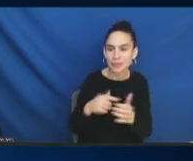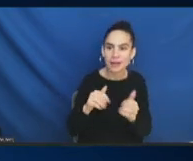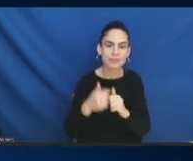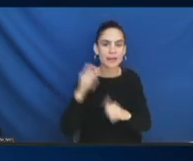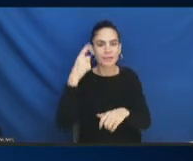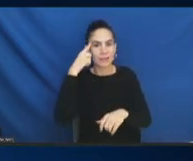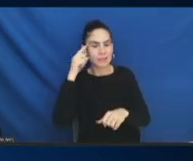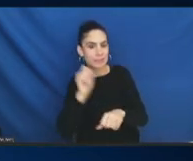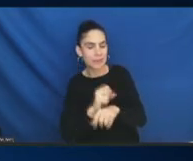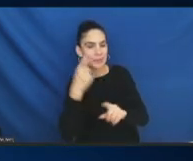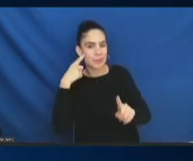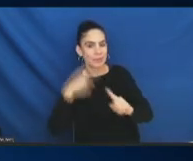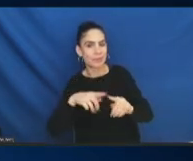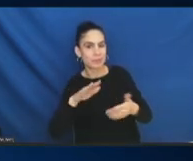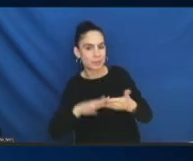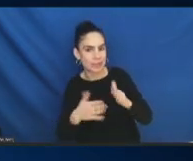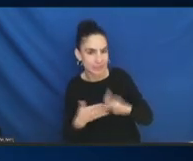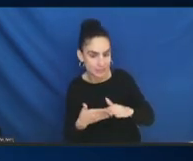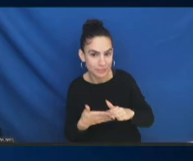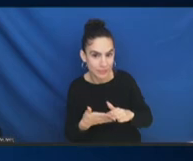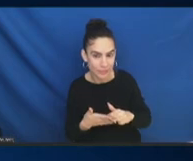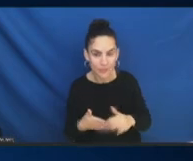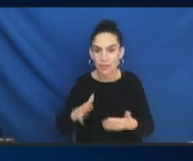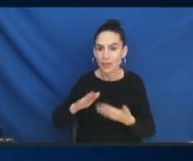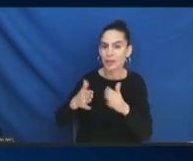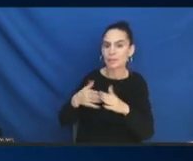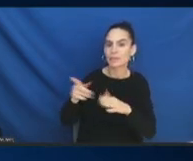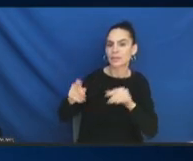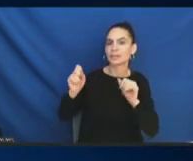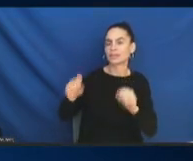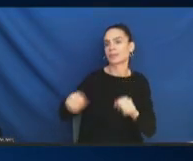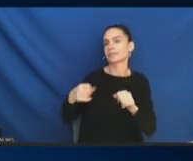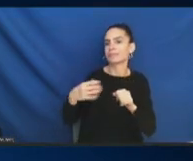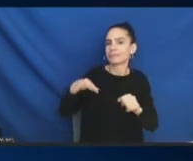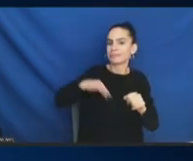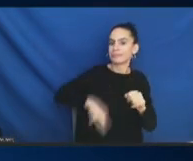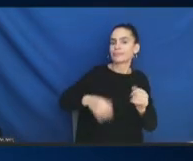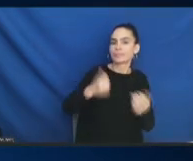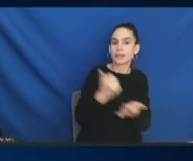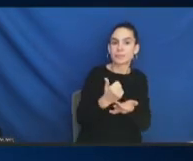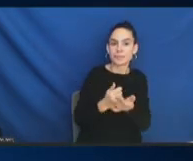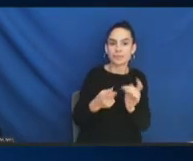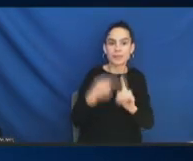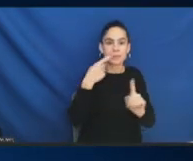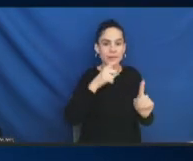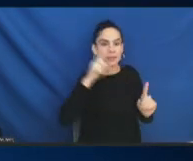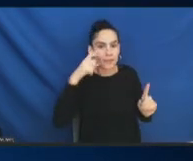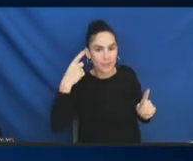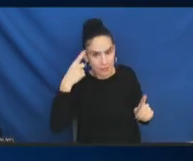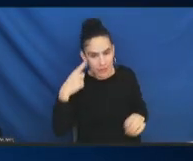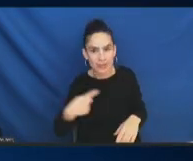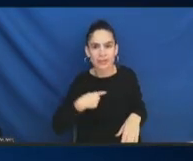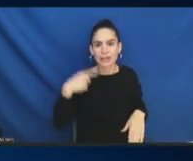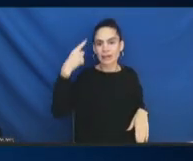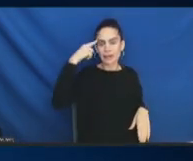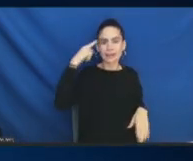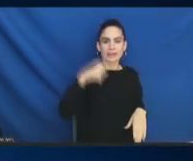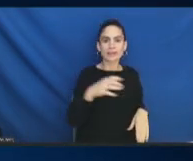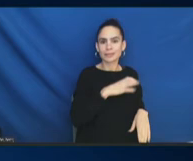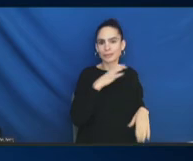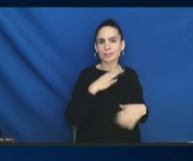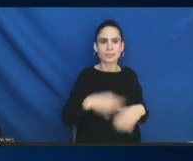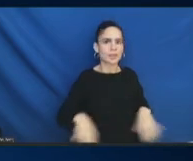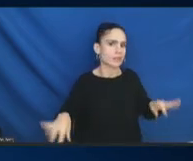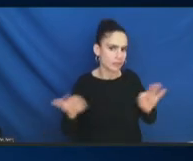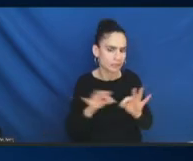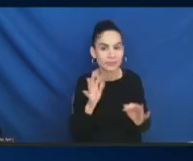How communities could use more help from the government? So, I think the commission is super important for that. So, thank you for raising that. Thank